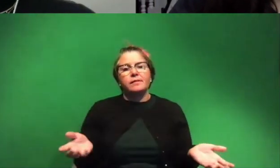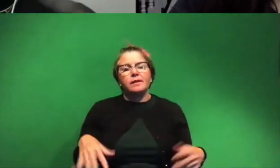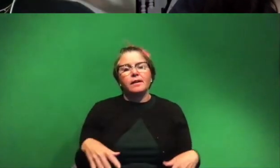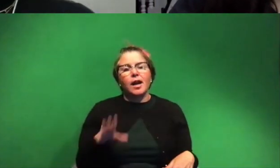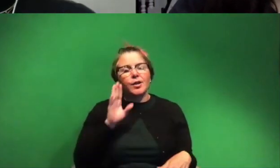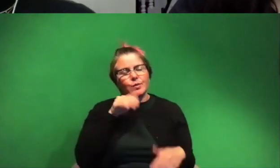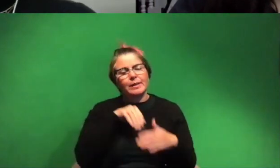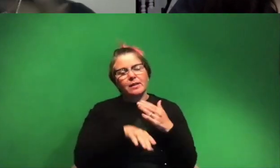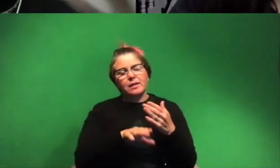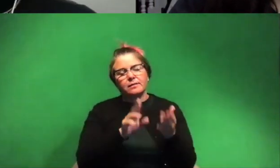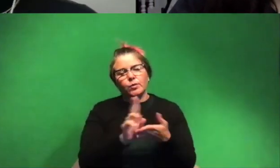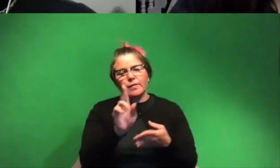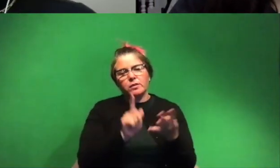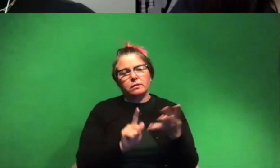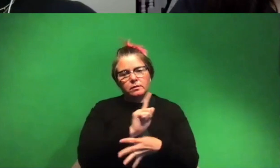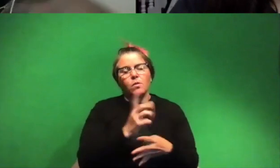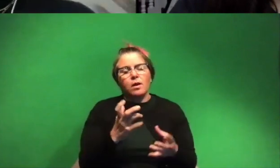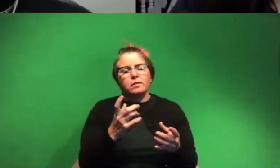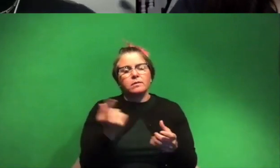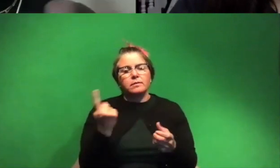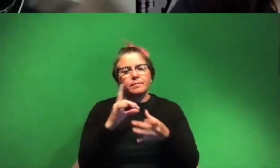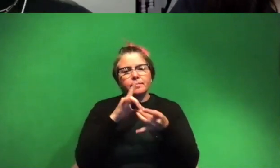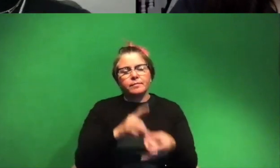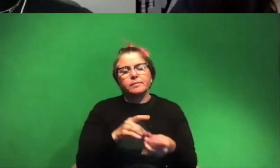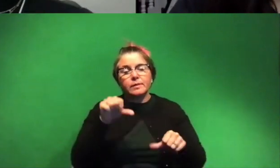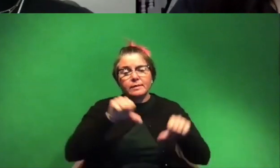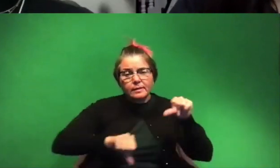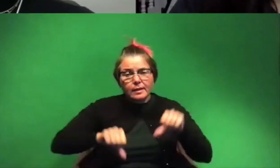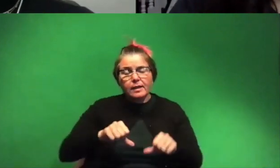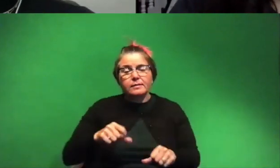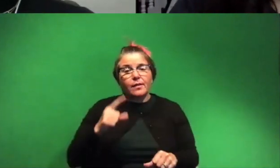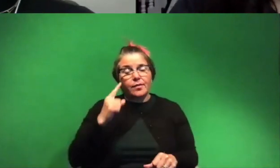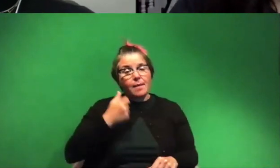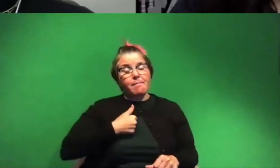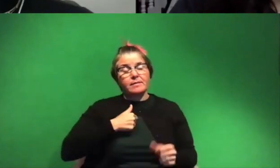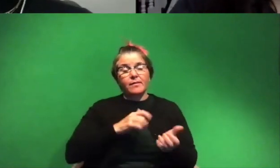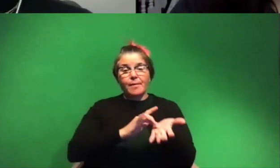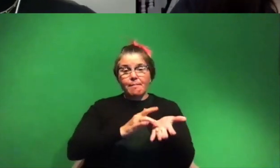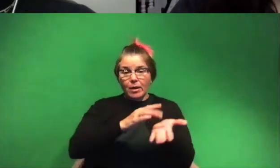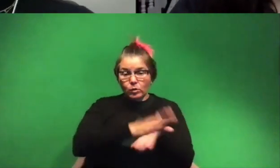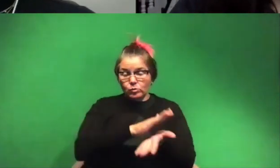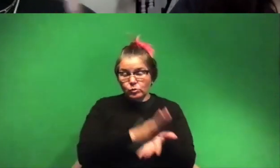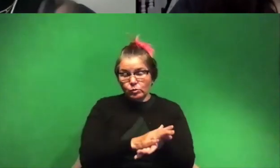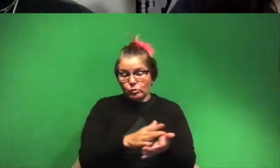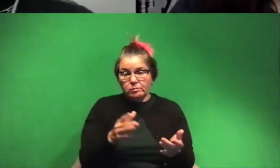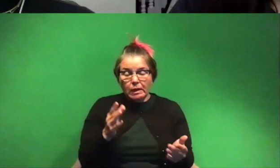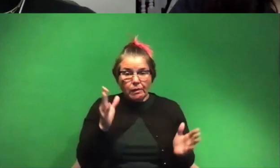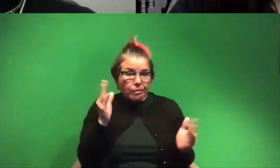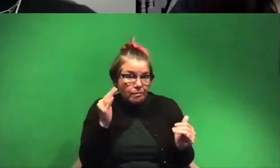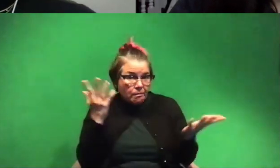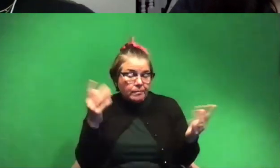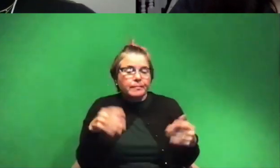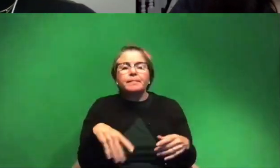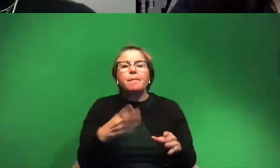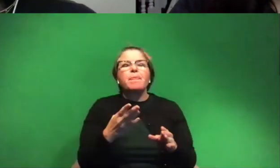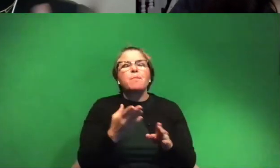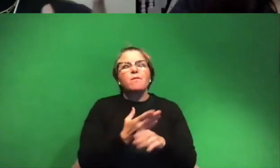college that i wanted to do something related to science i thought i was actually going to go to med school for a really long time and it was right before i applied